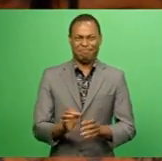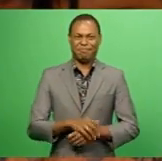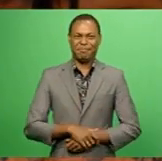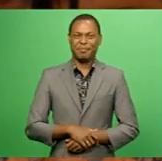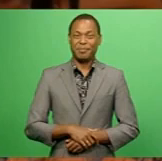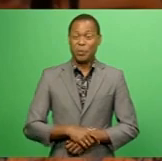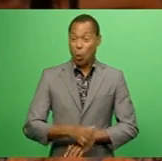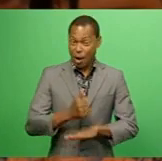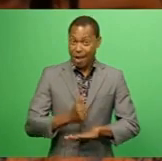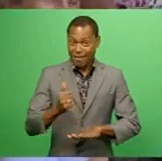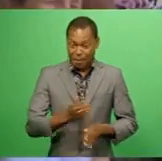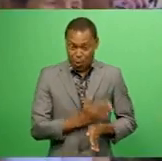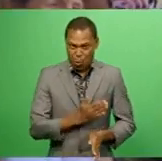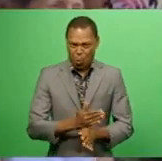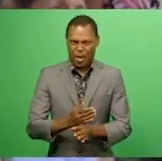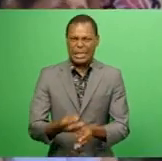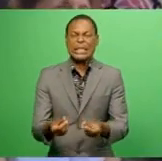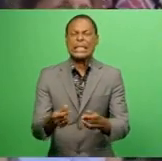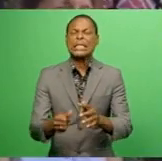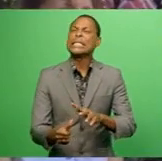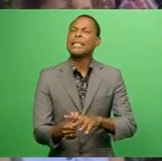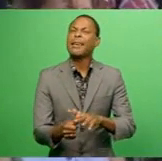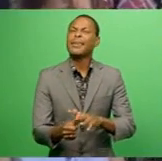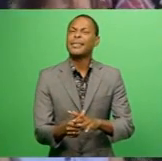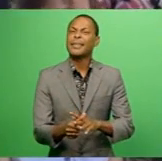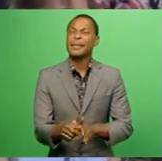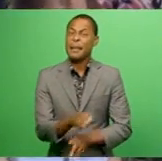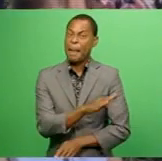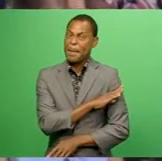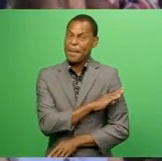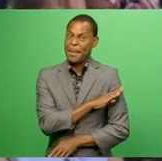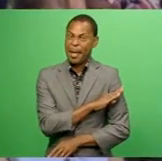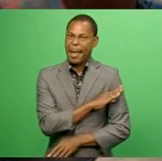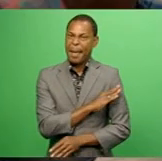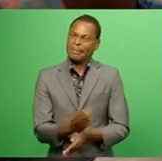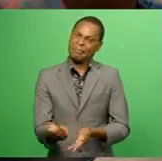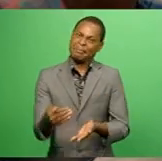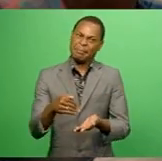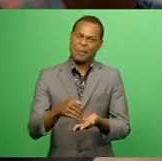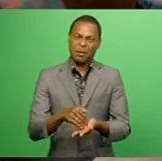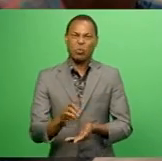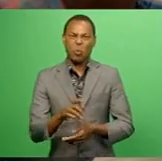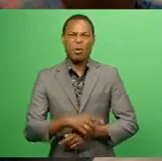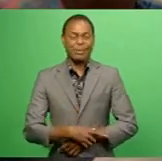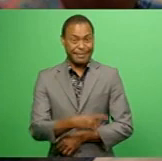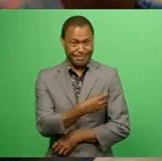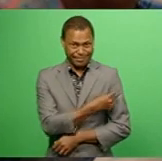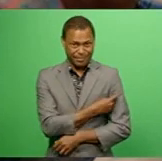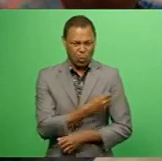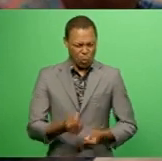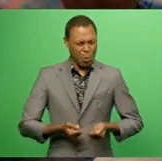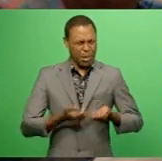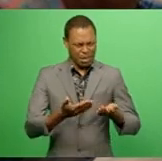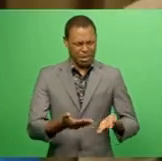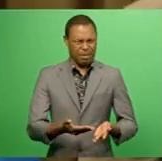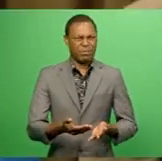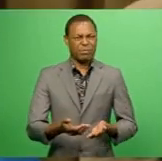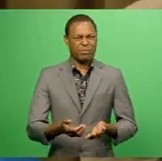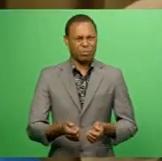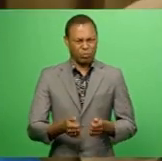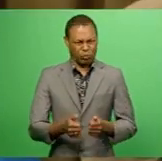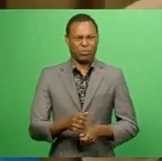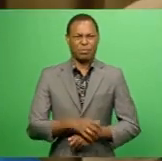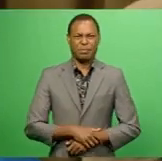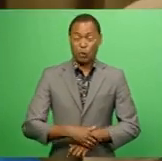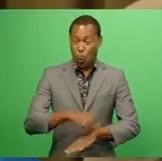working on easy access to healthcare, Prime Minister Warengam Bainmarama adds the vaccine will be administered well. Your government is committed